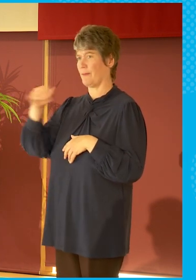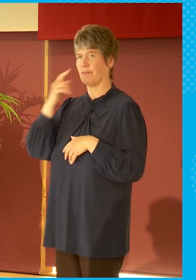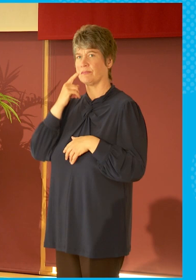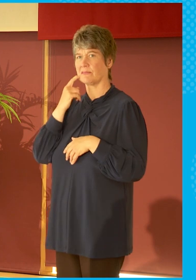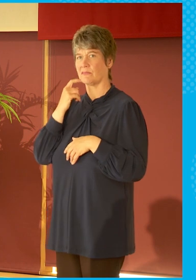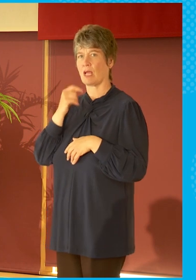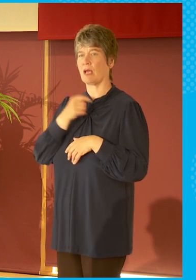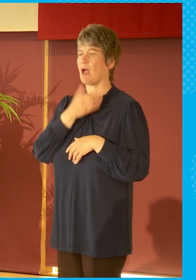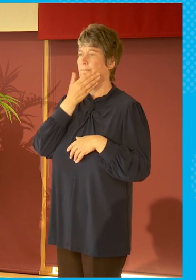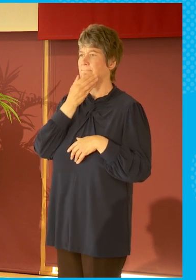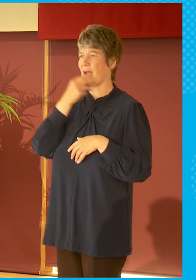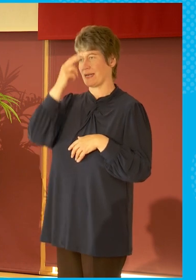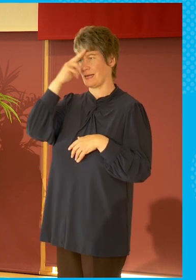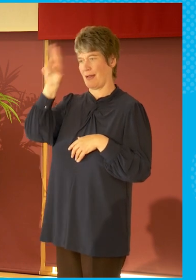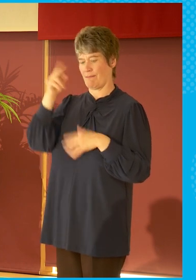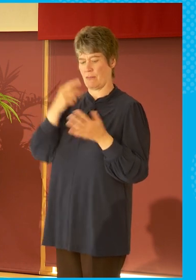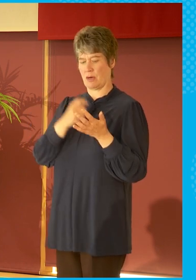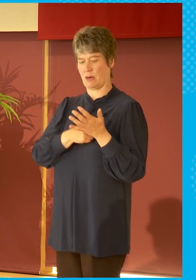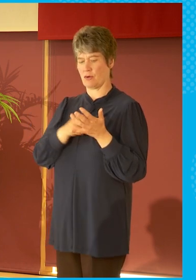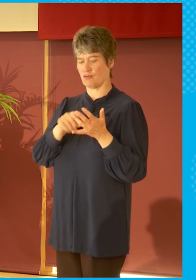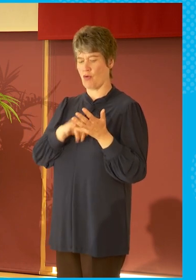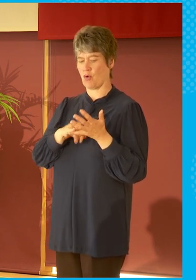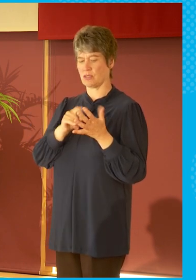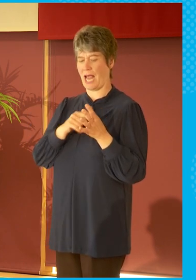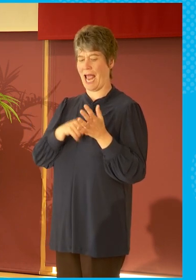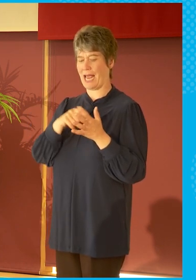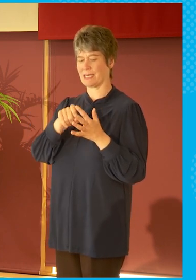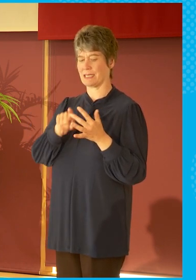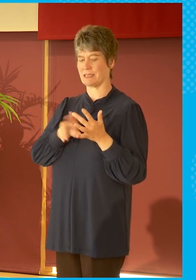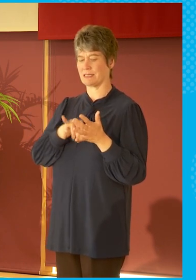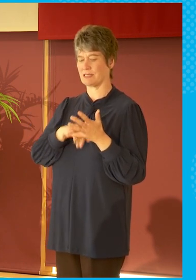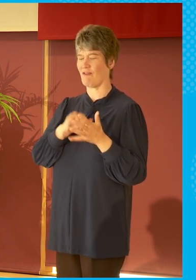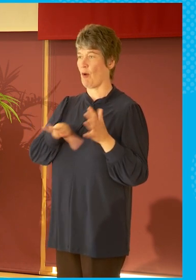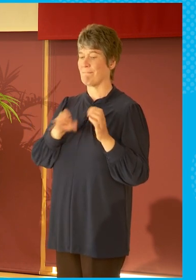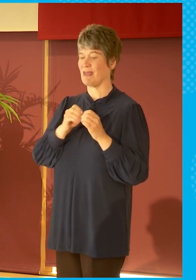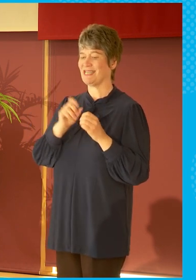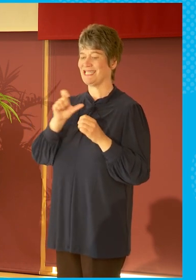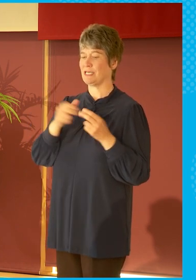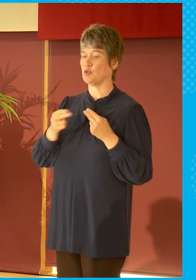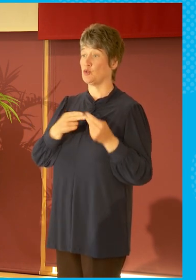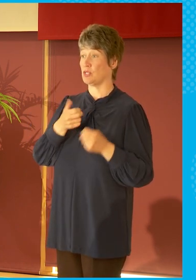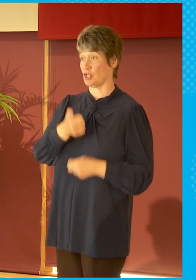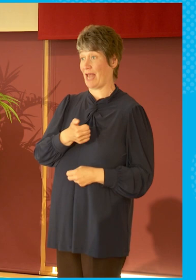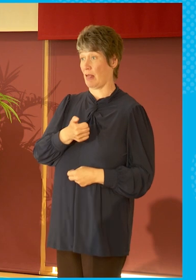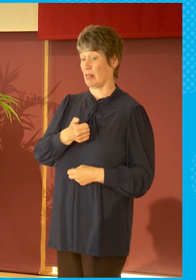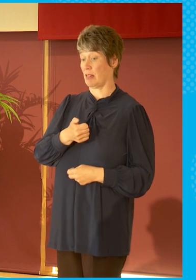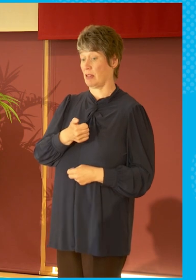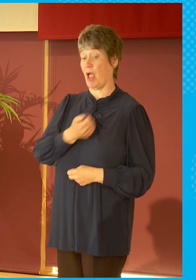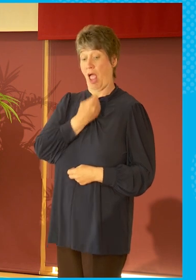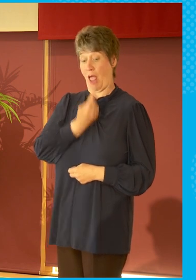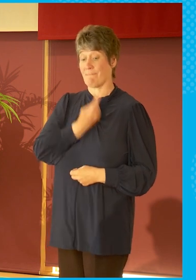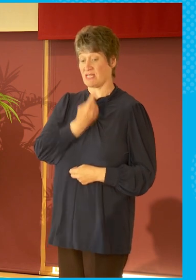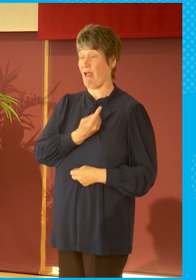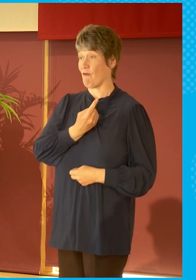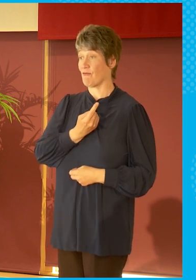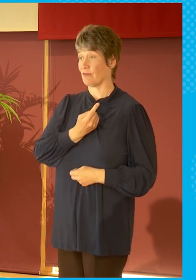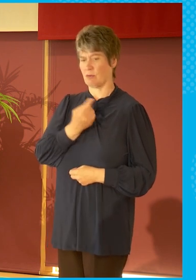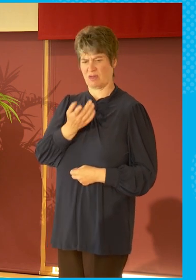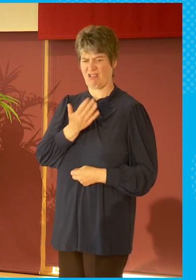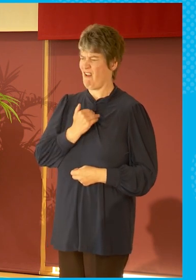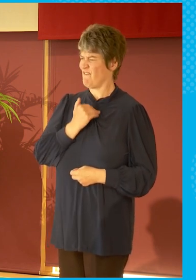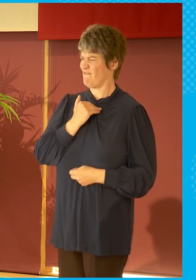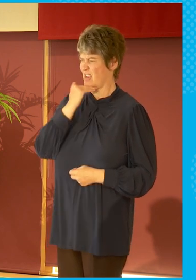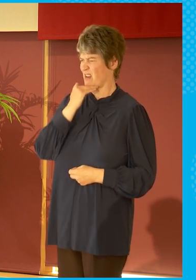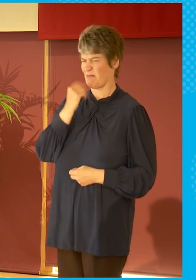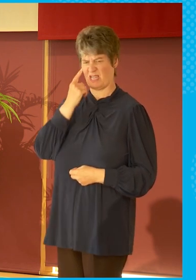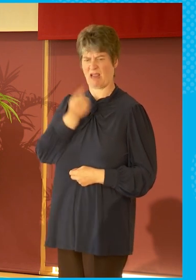Atkins, who presented Outside Source on the BBC News channel. And he challenged his own production team because he was fed up of seeing other men on